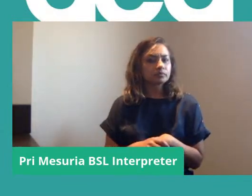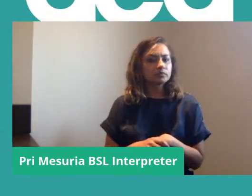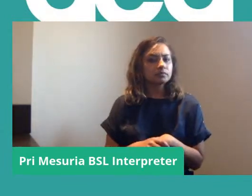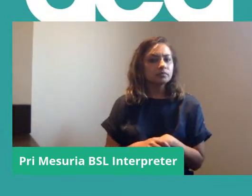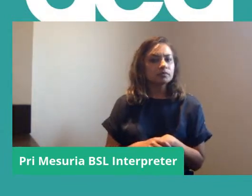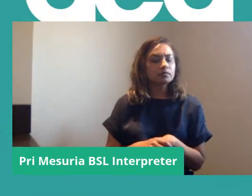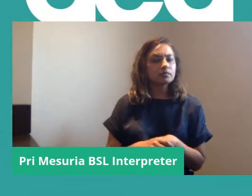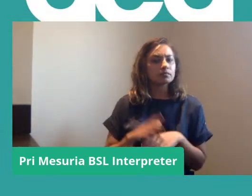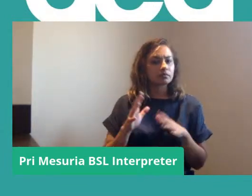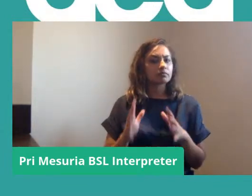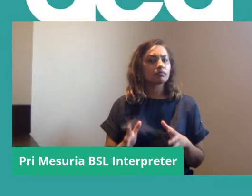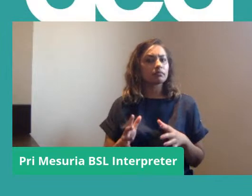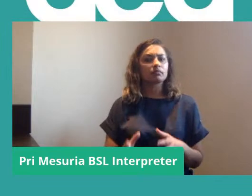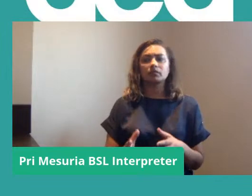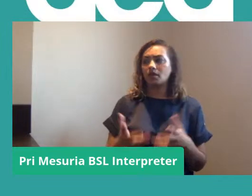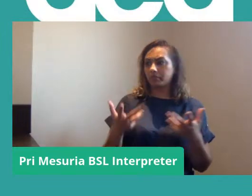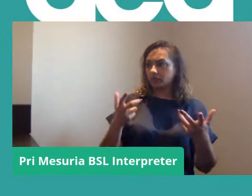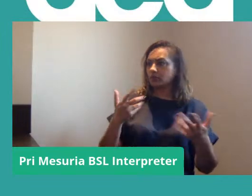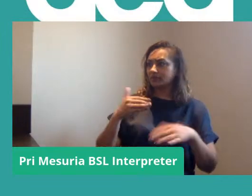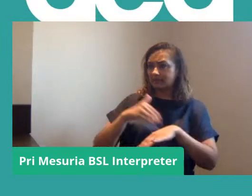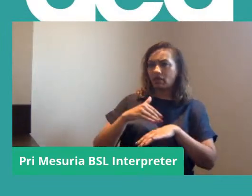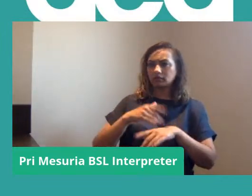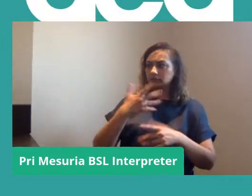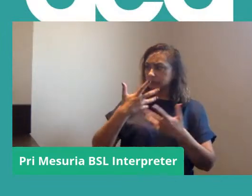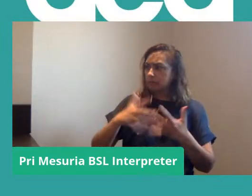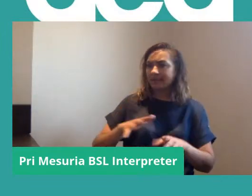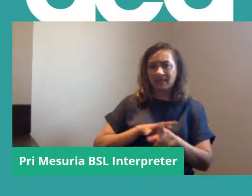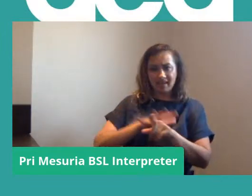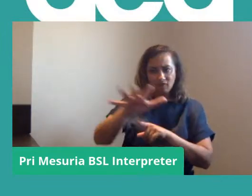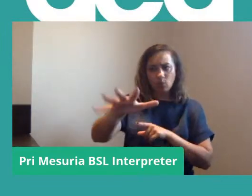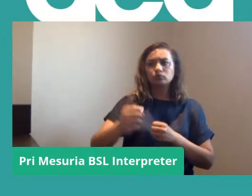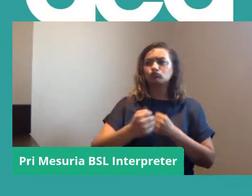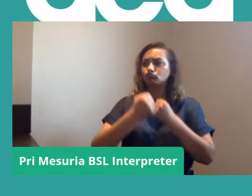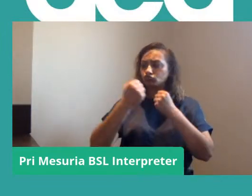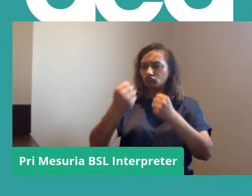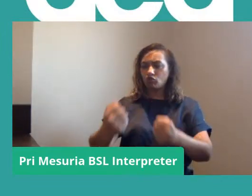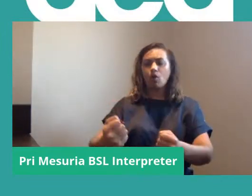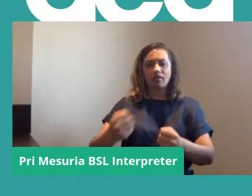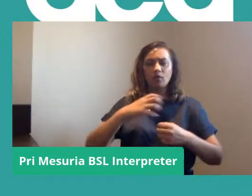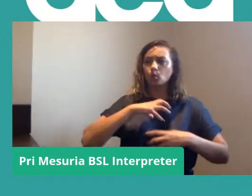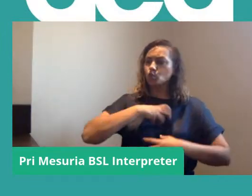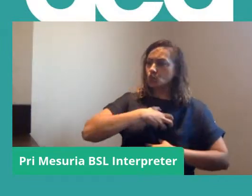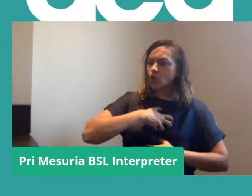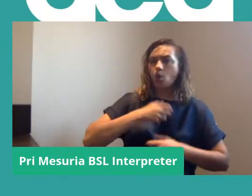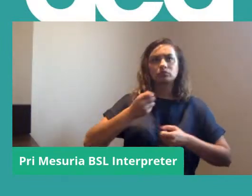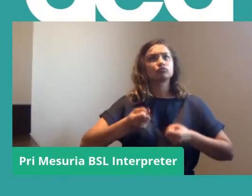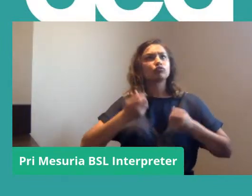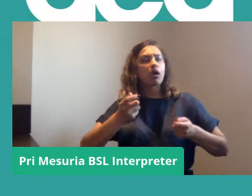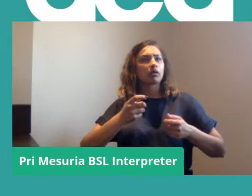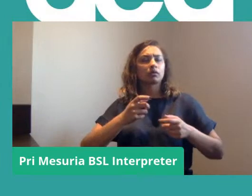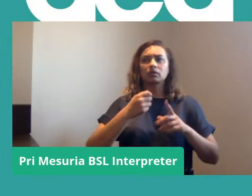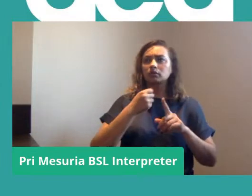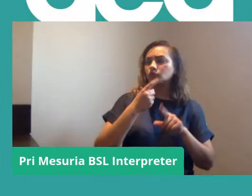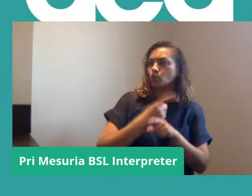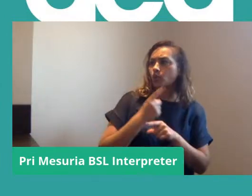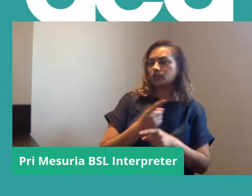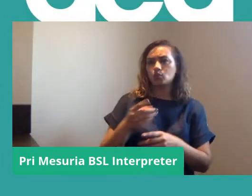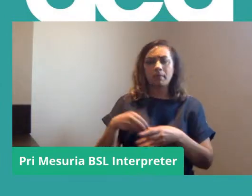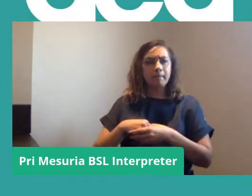a really fundamental and transformative way, how I do trade unionism, how I talk to members,